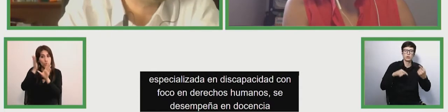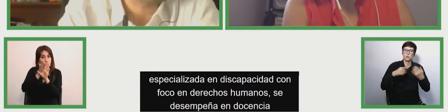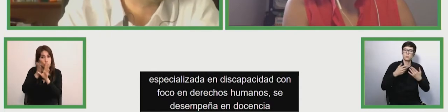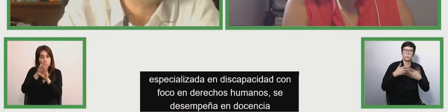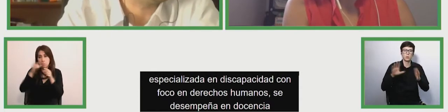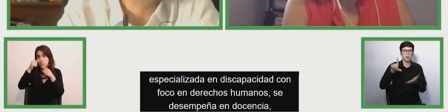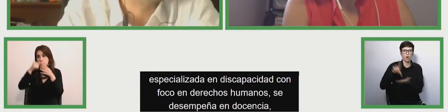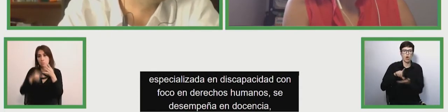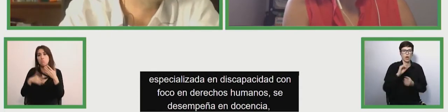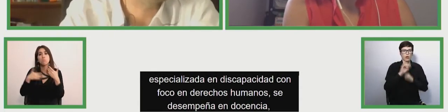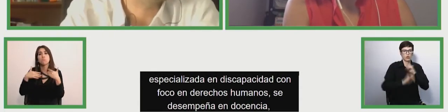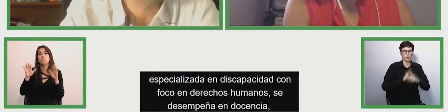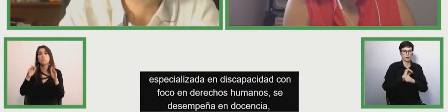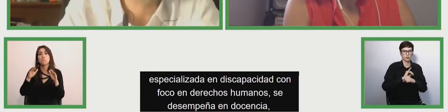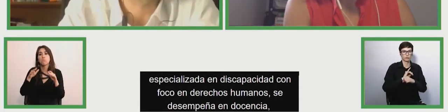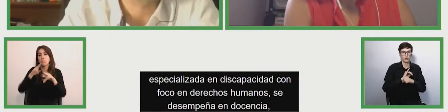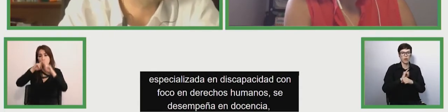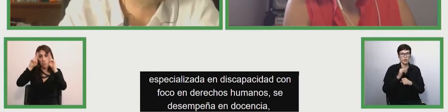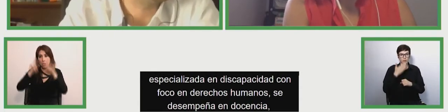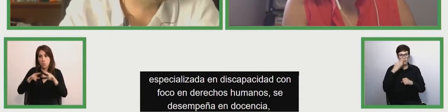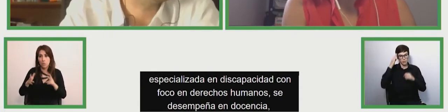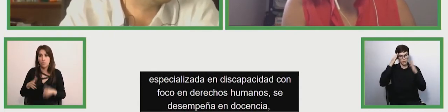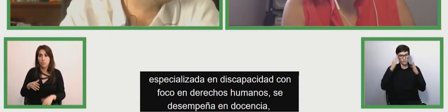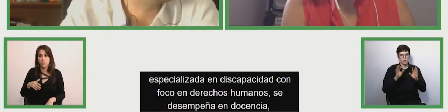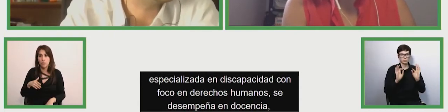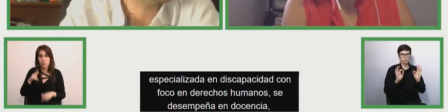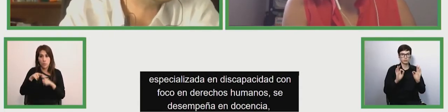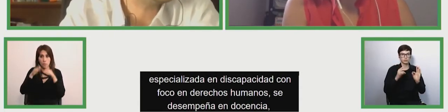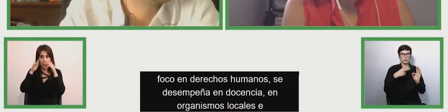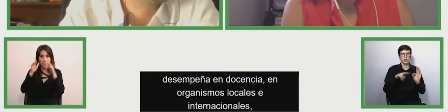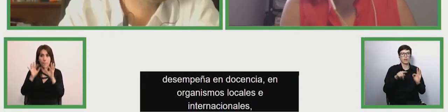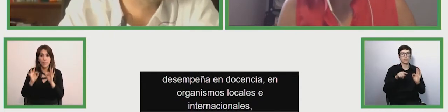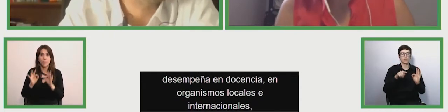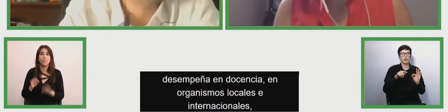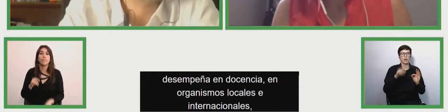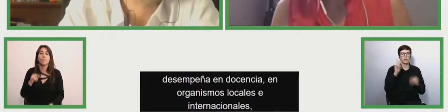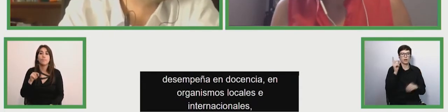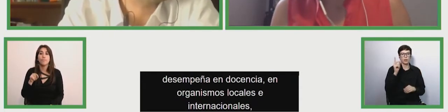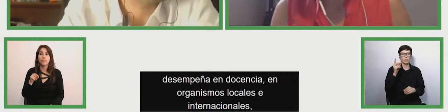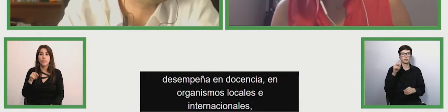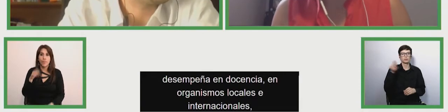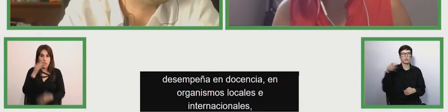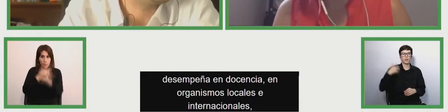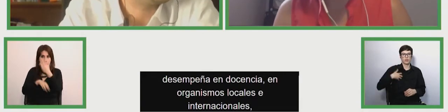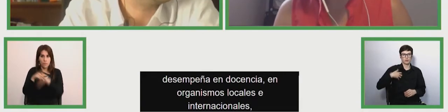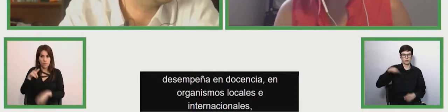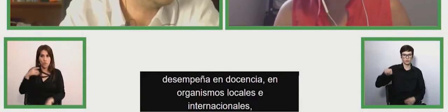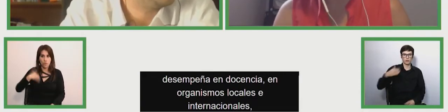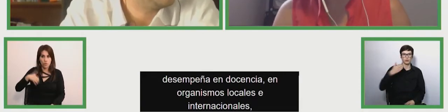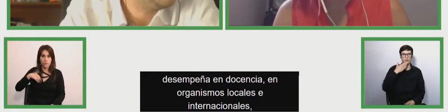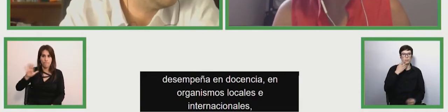focus point of disability in you in buenos aires